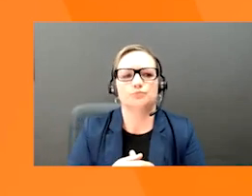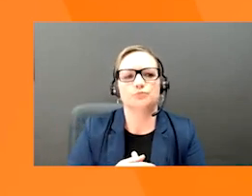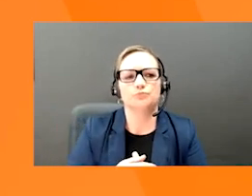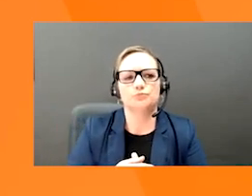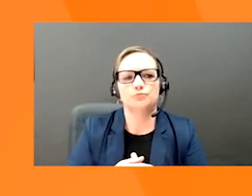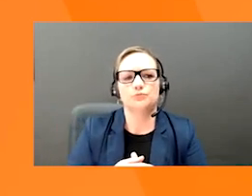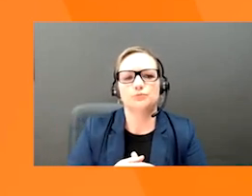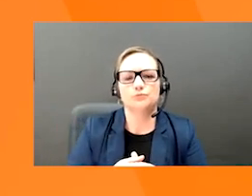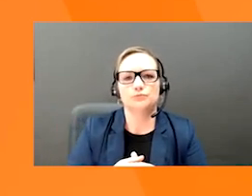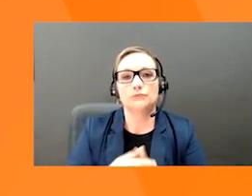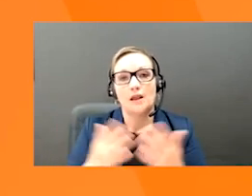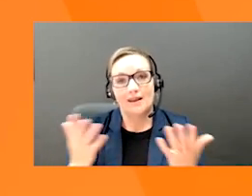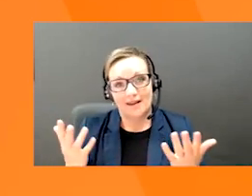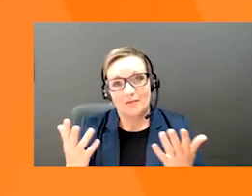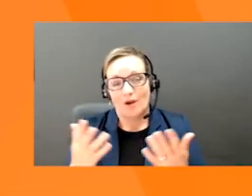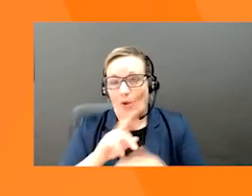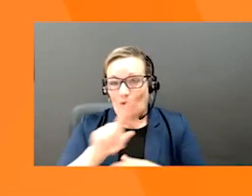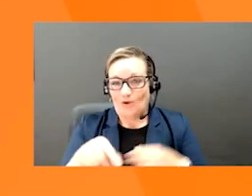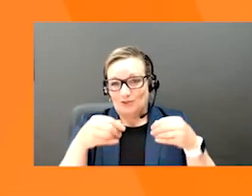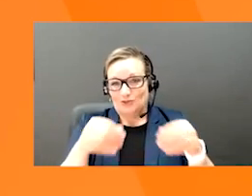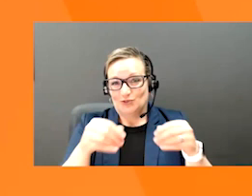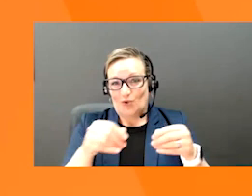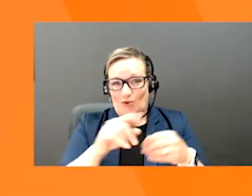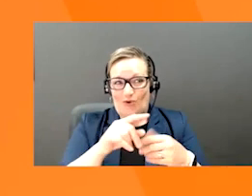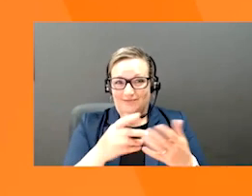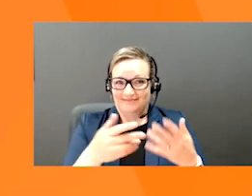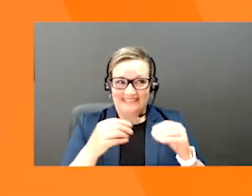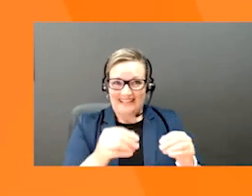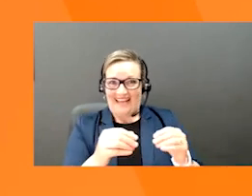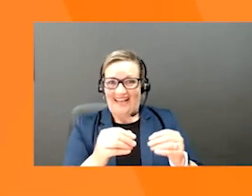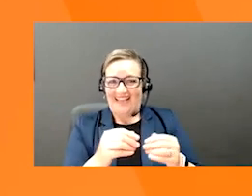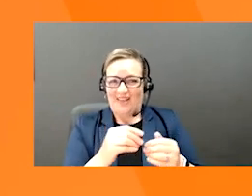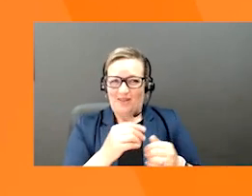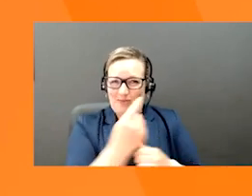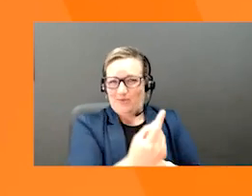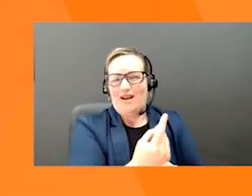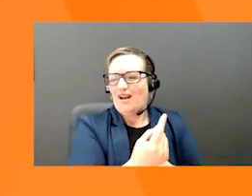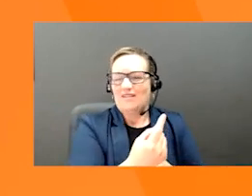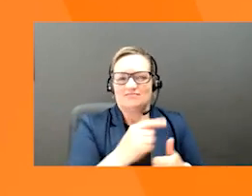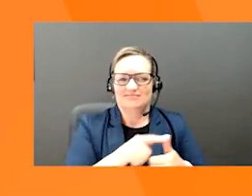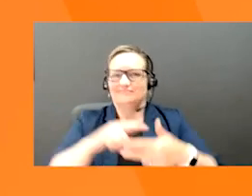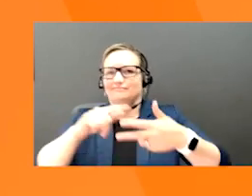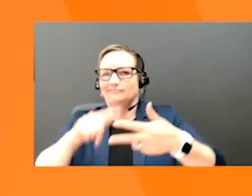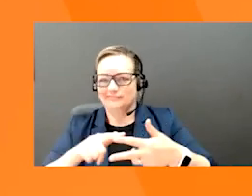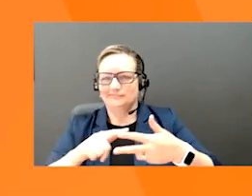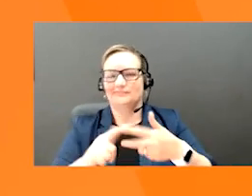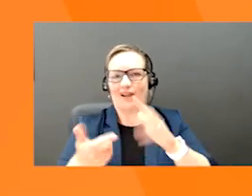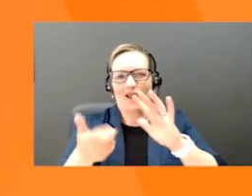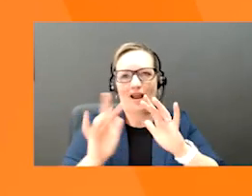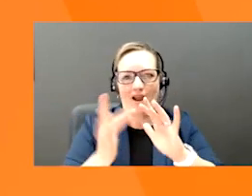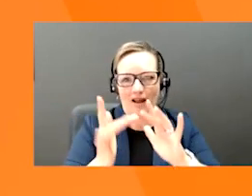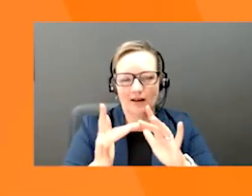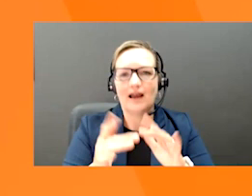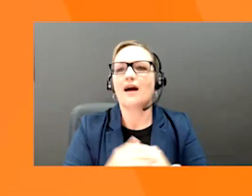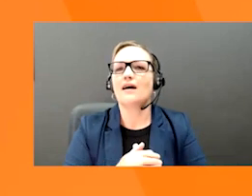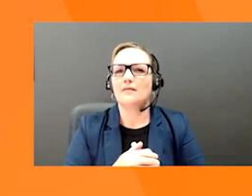We can all agree, however, that one of the best places for your business is online. But before you start building that base of customers, you need to figure out